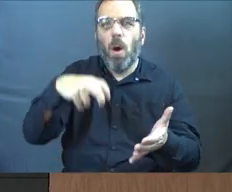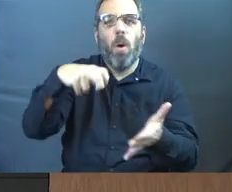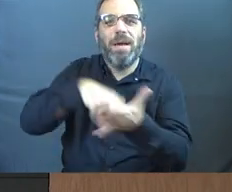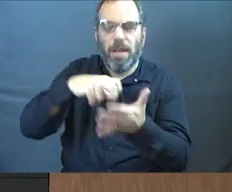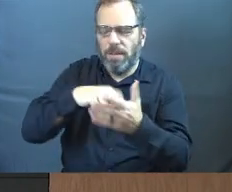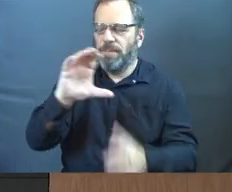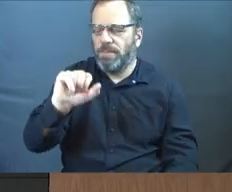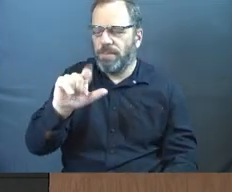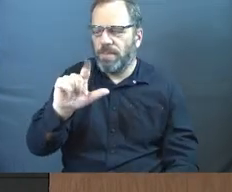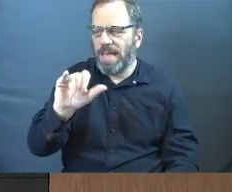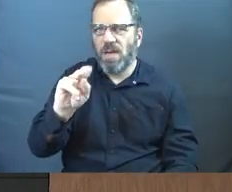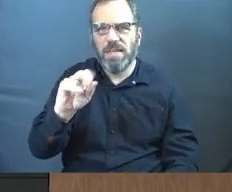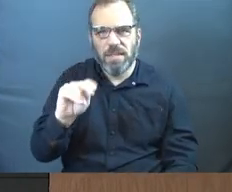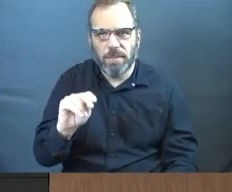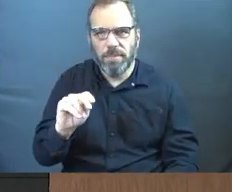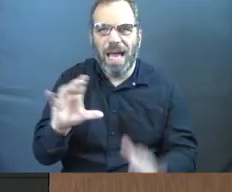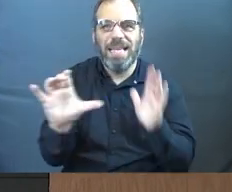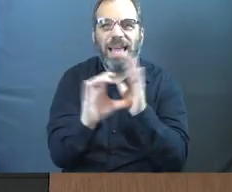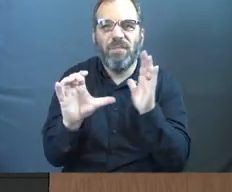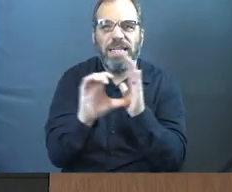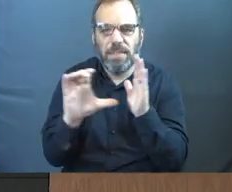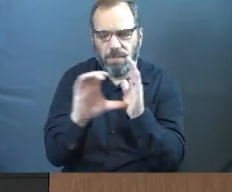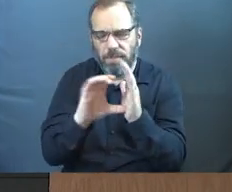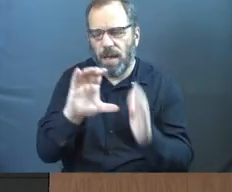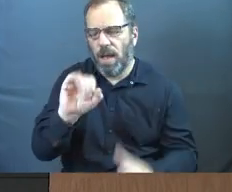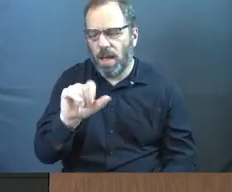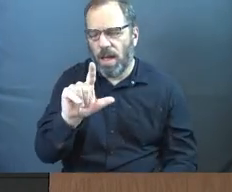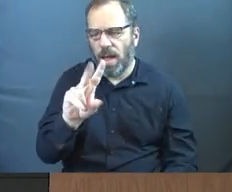person made in God's image. Labels.